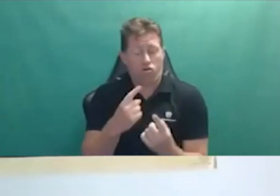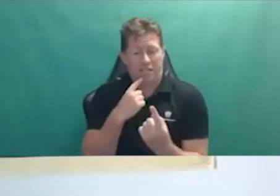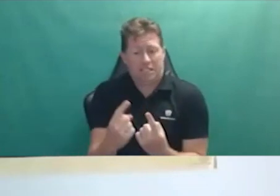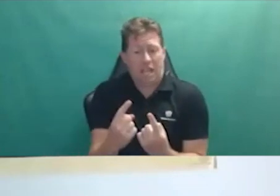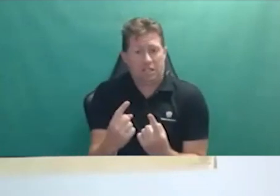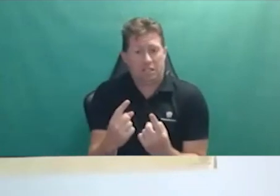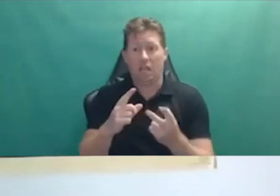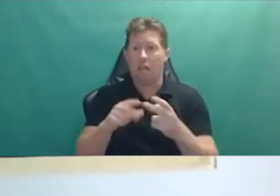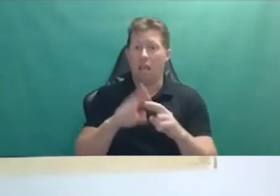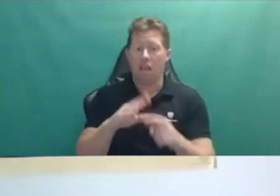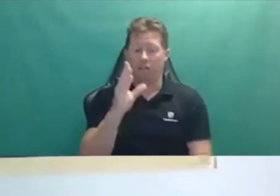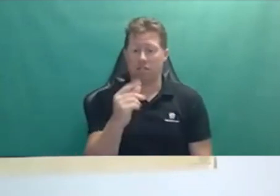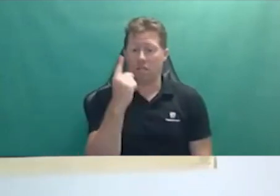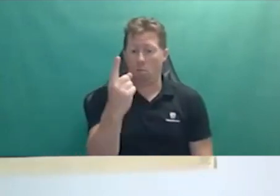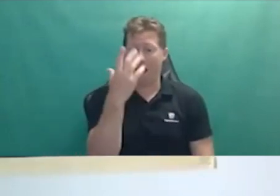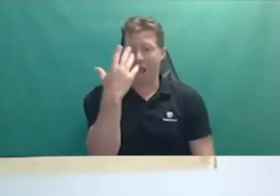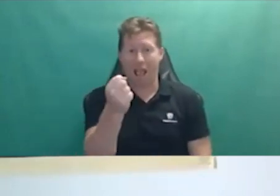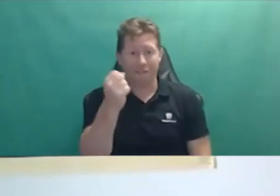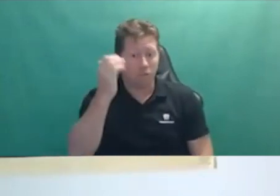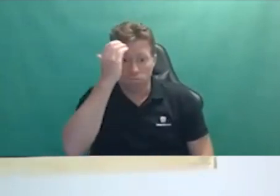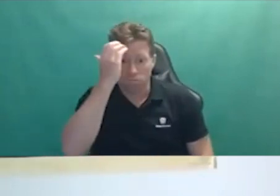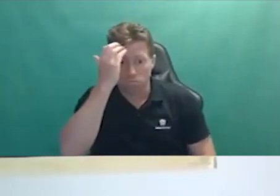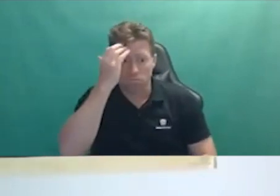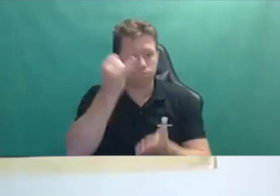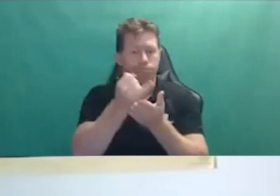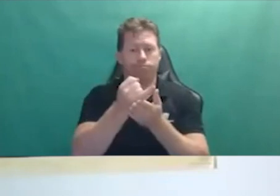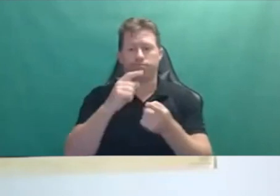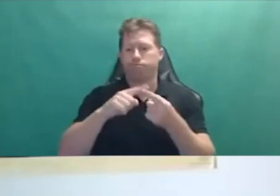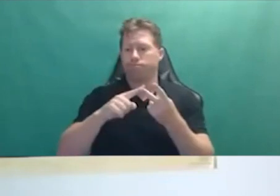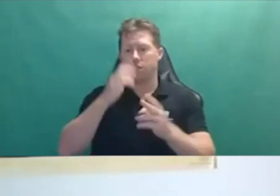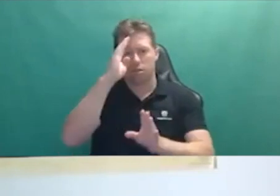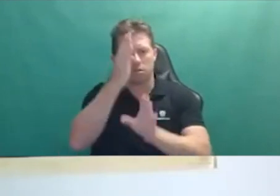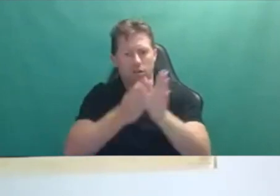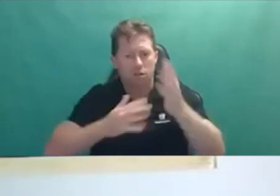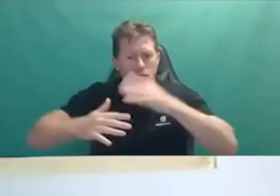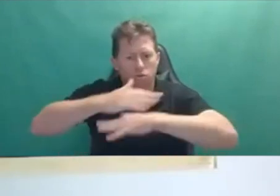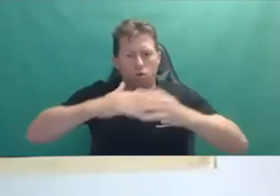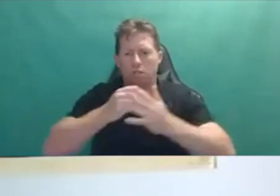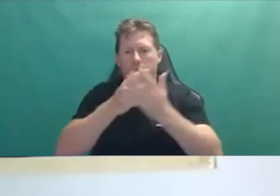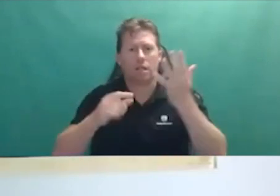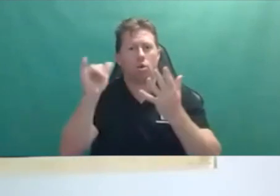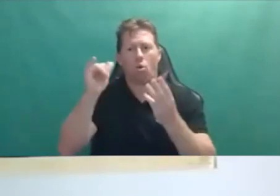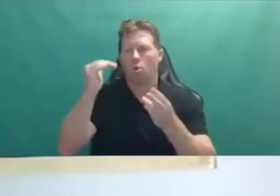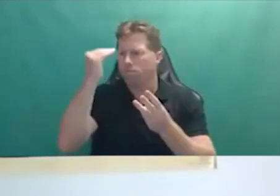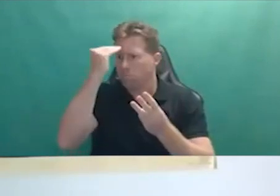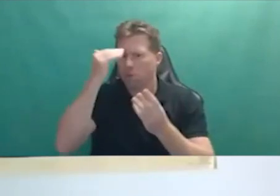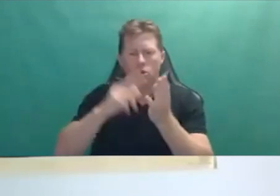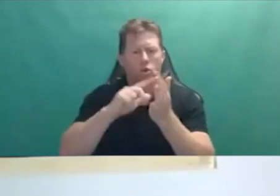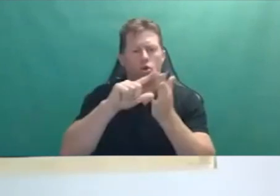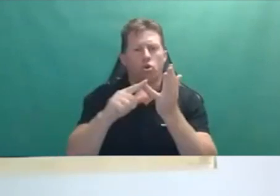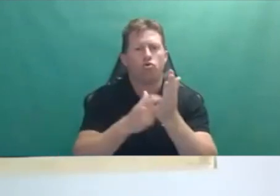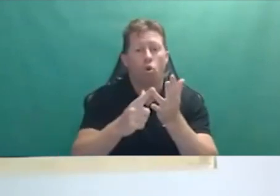somebody has a cognitive impairment, or a psychosocial disability, or a neurological disorder, and they're not